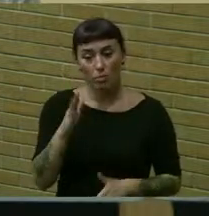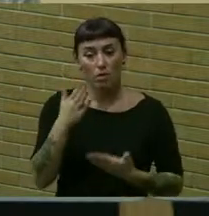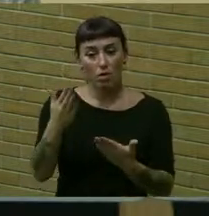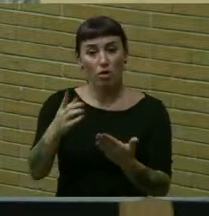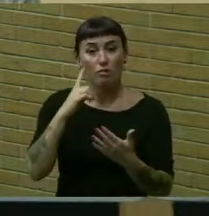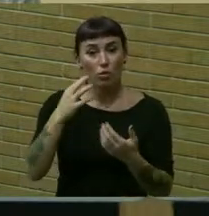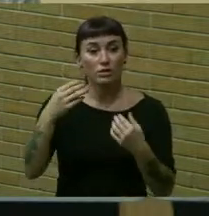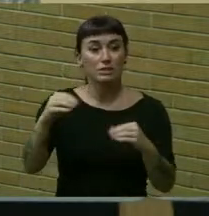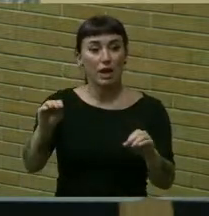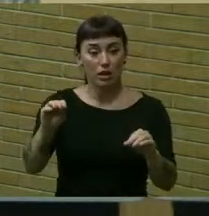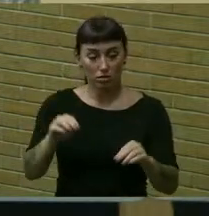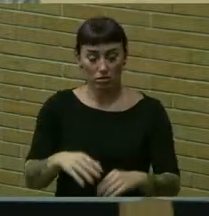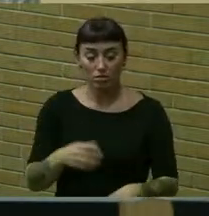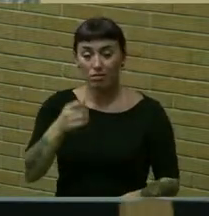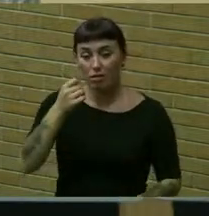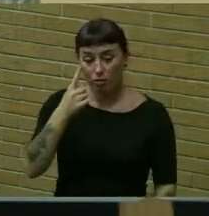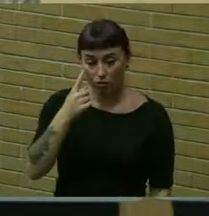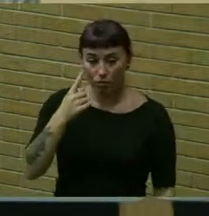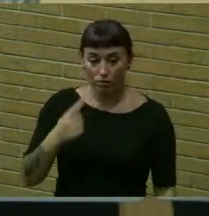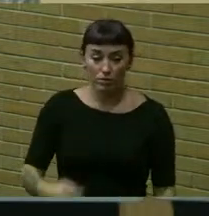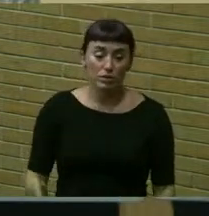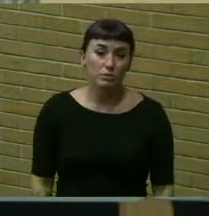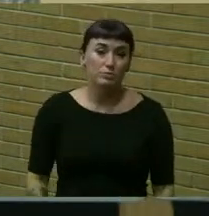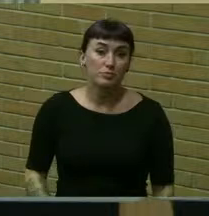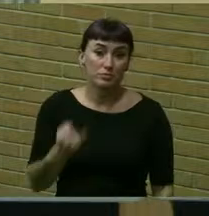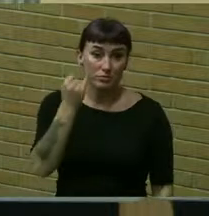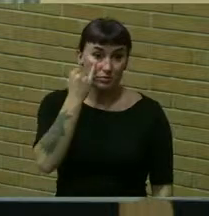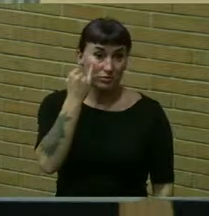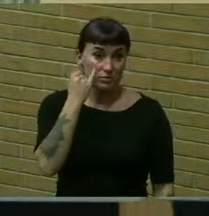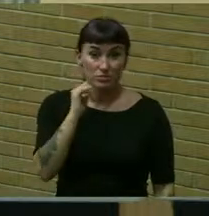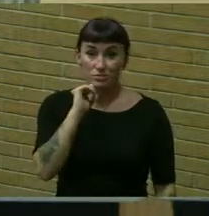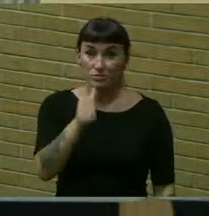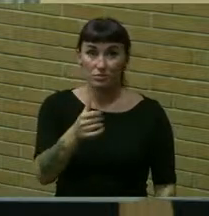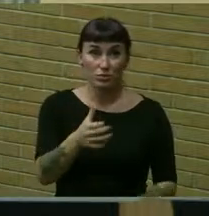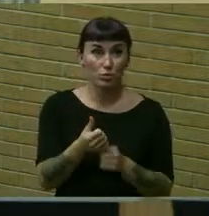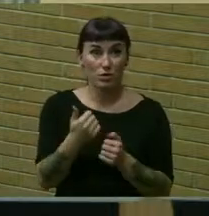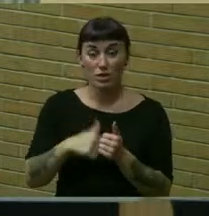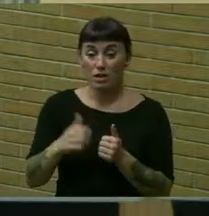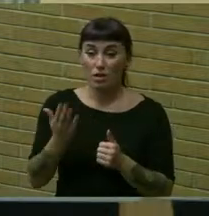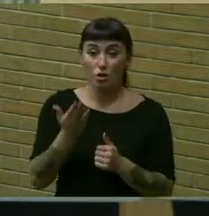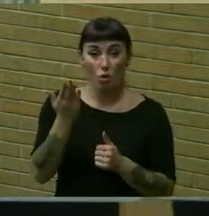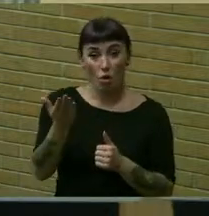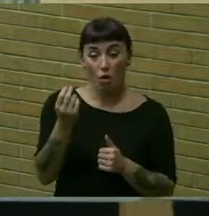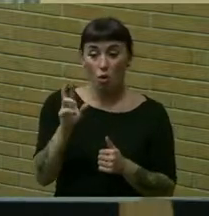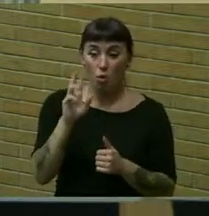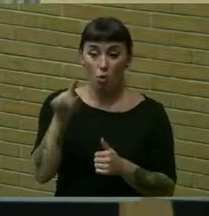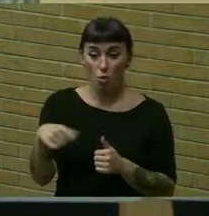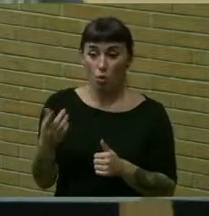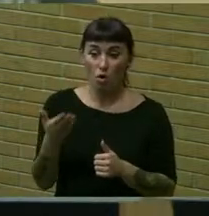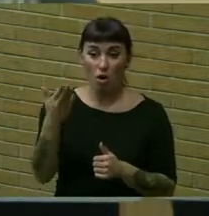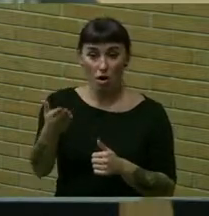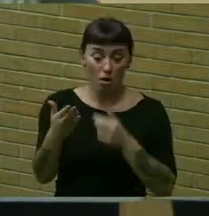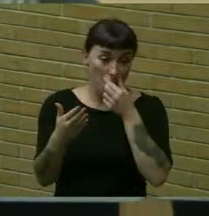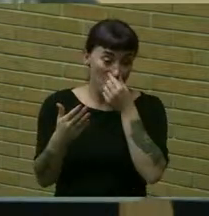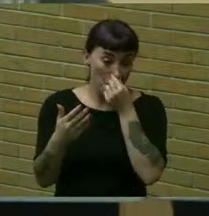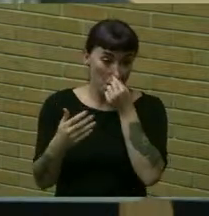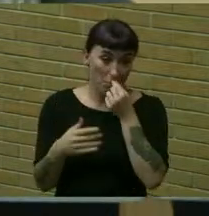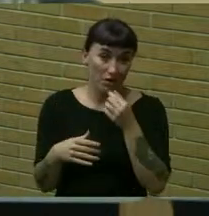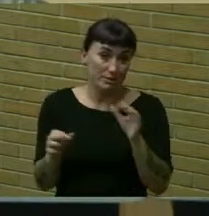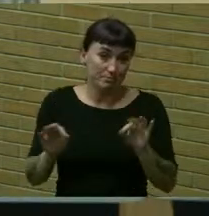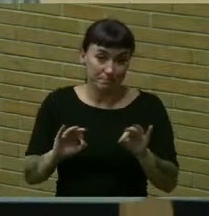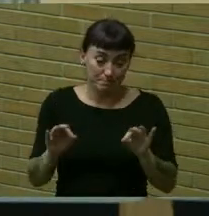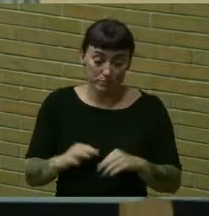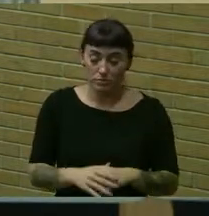for sale however if they do not receive any offers or if the only offers are nominal in